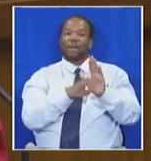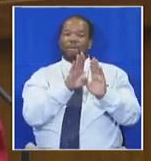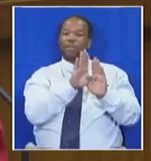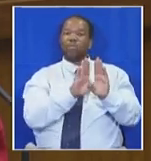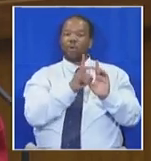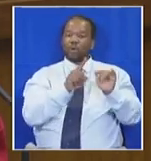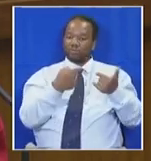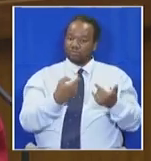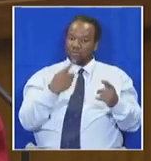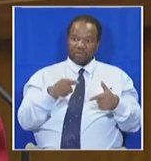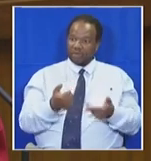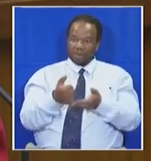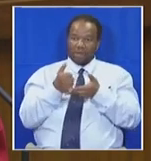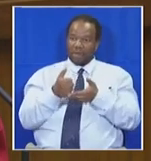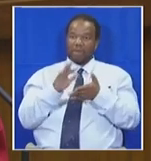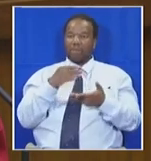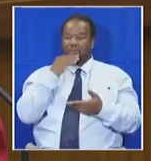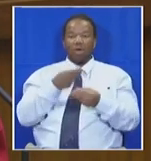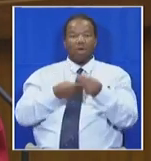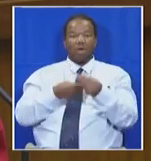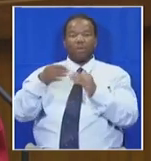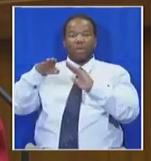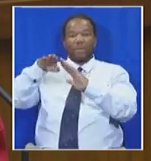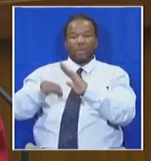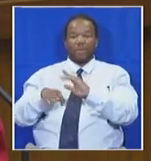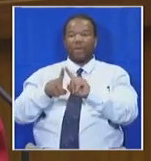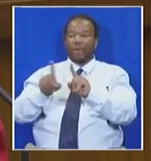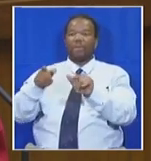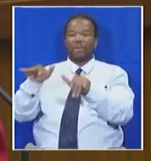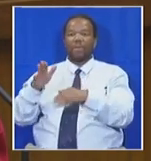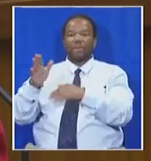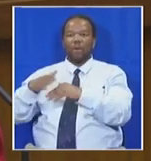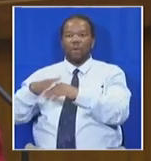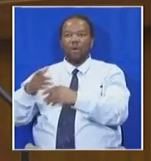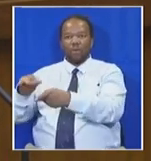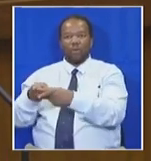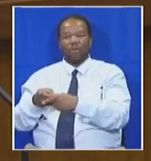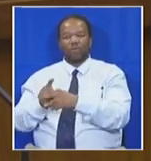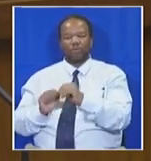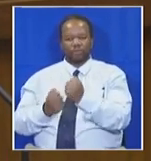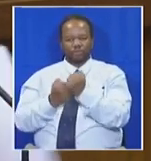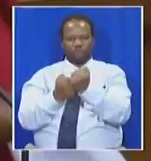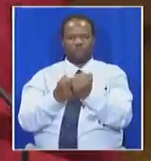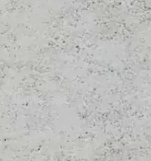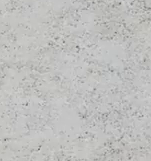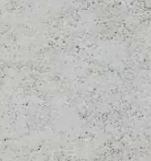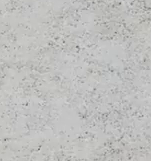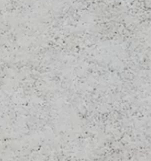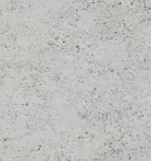be able to grow and our people will remain forever indebted. We therefore support this report. thank you.